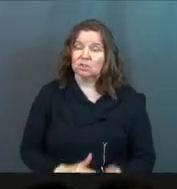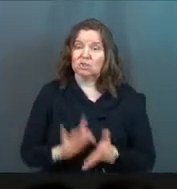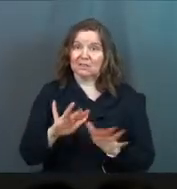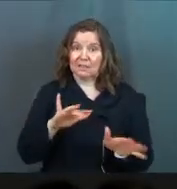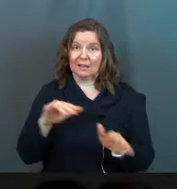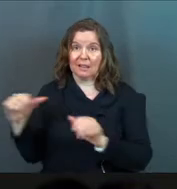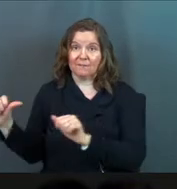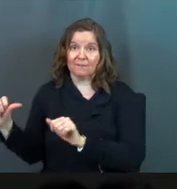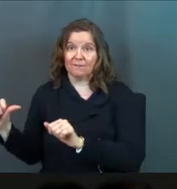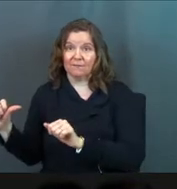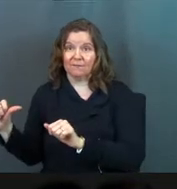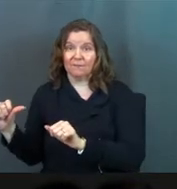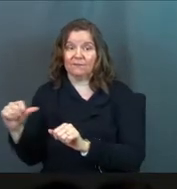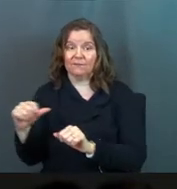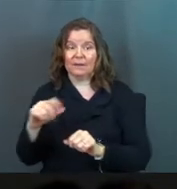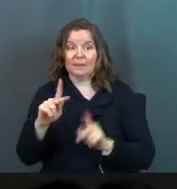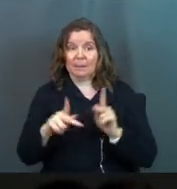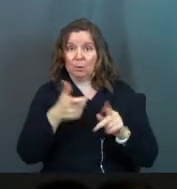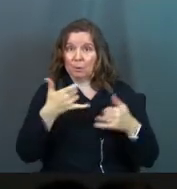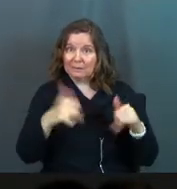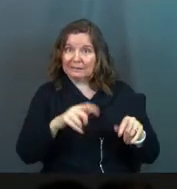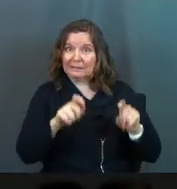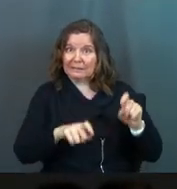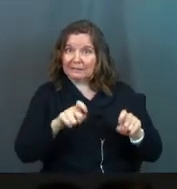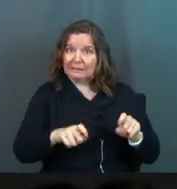Jesus left needy people.